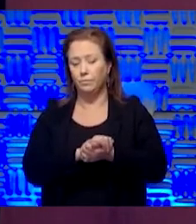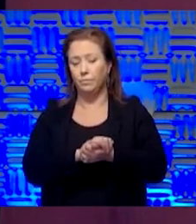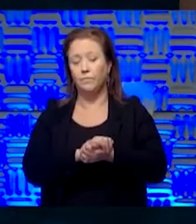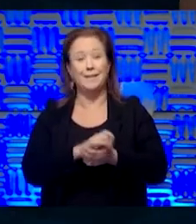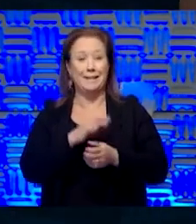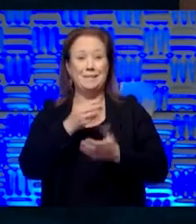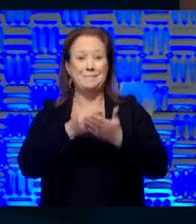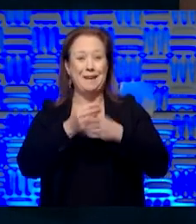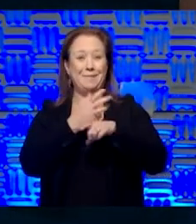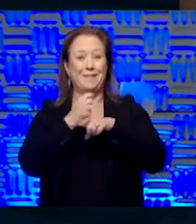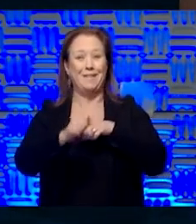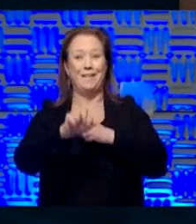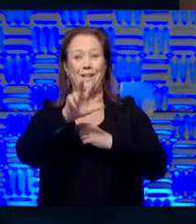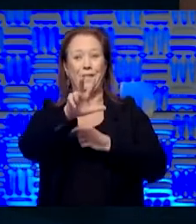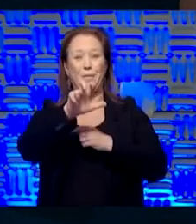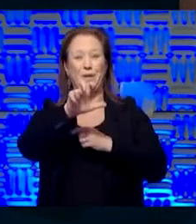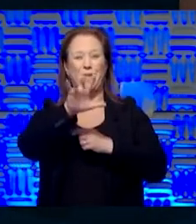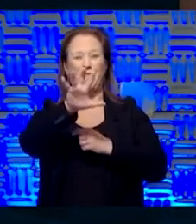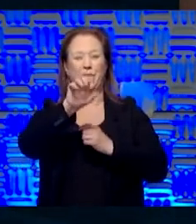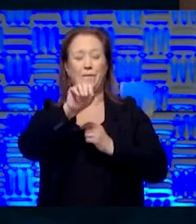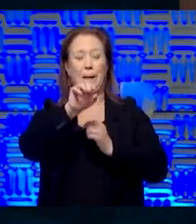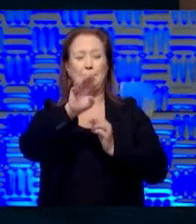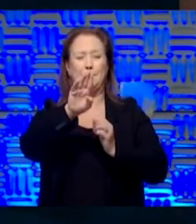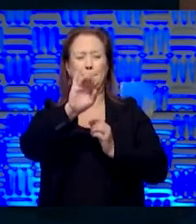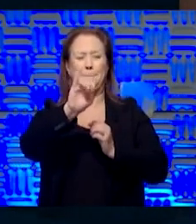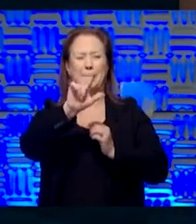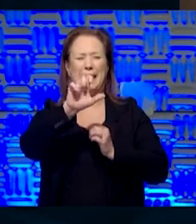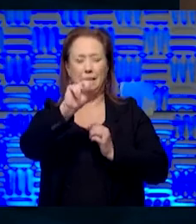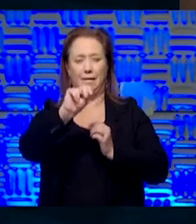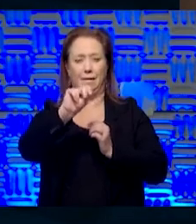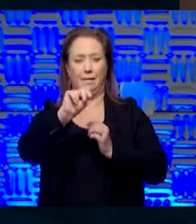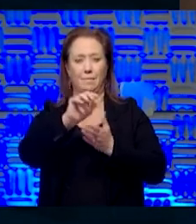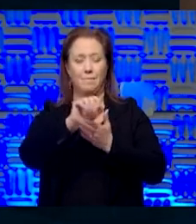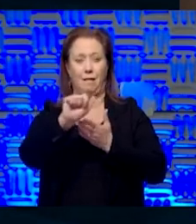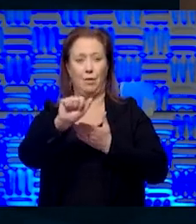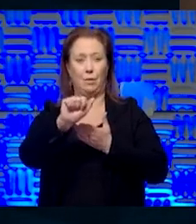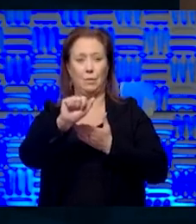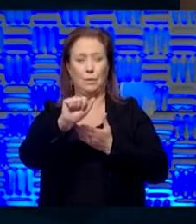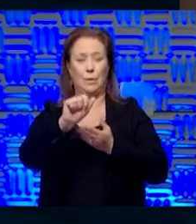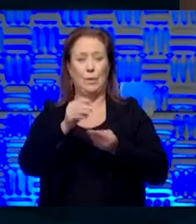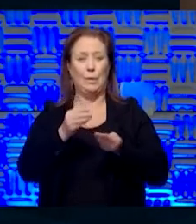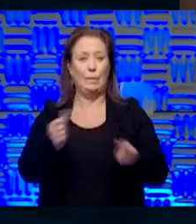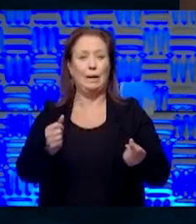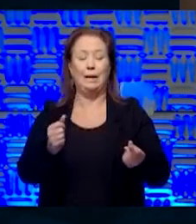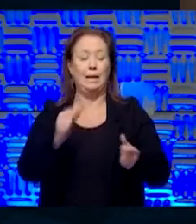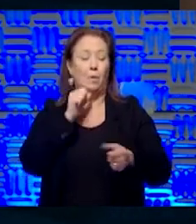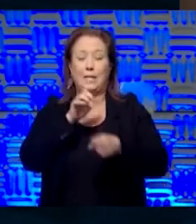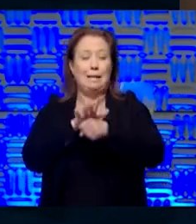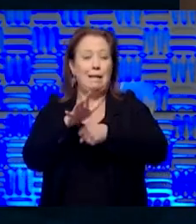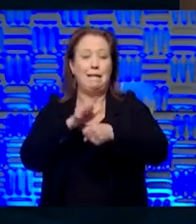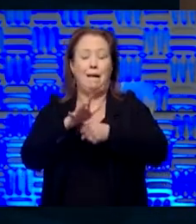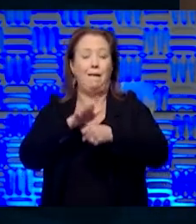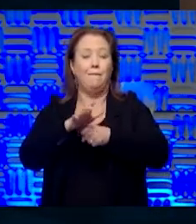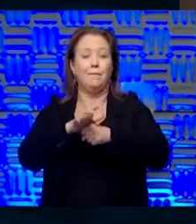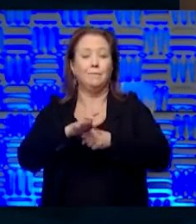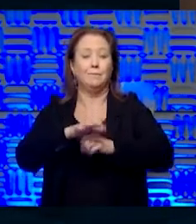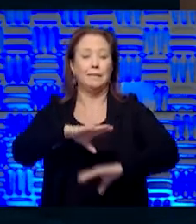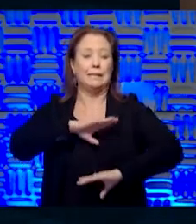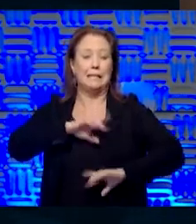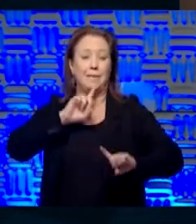It went quickly. $350 billion turned out to be something that was insufficient to meet the demands.